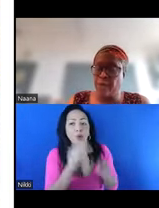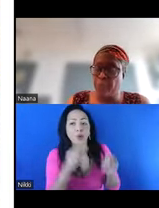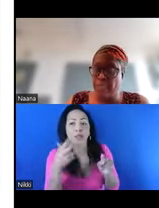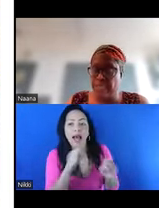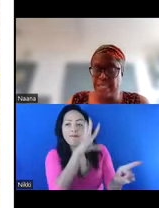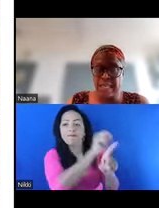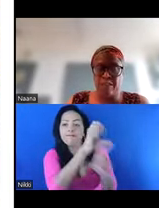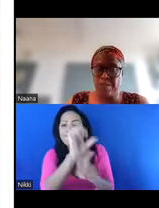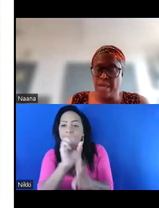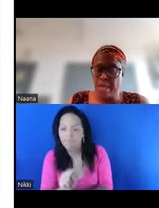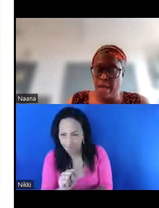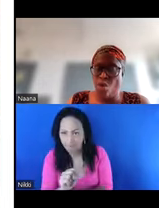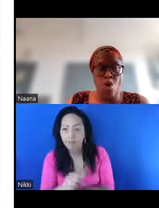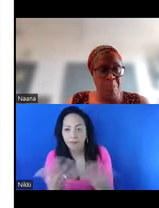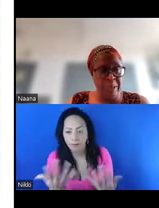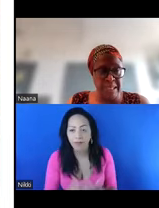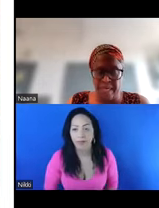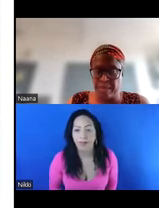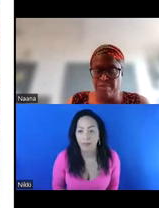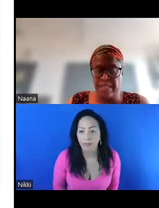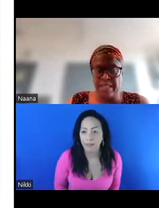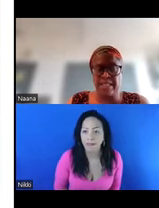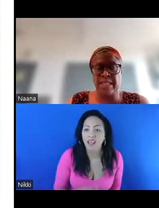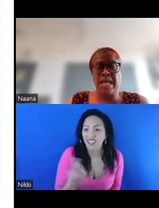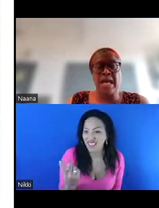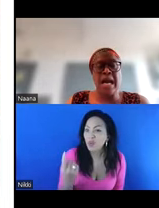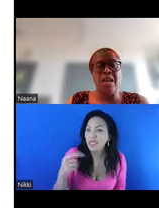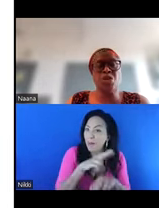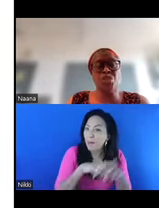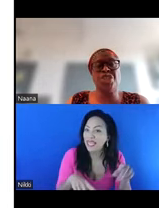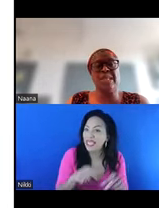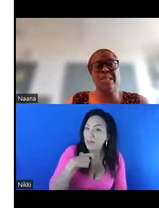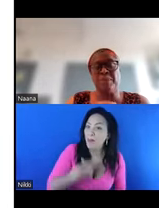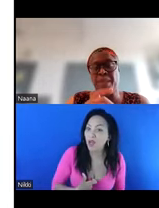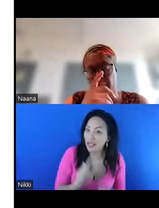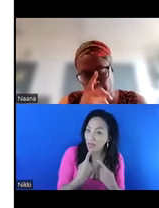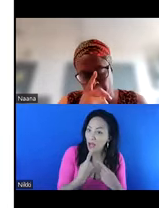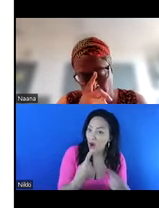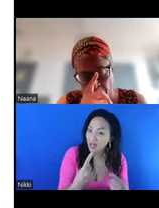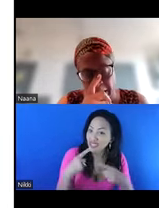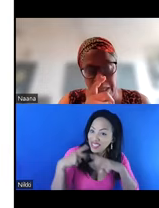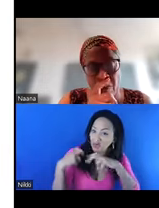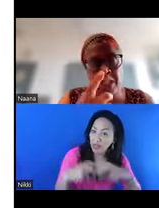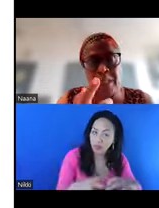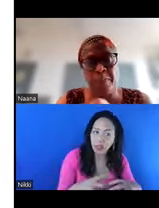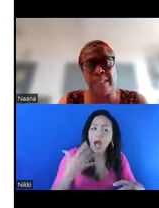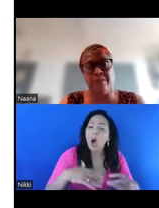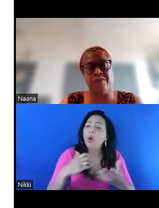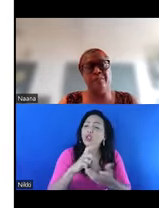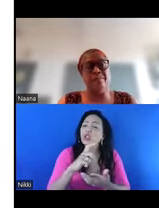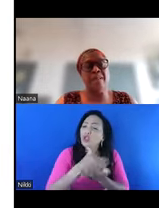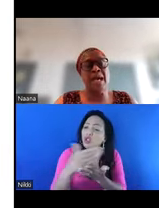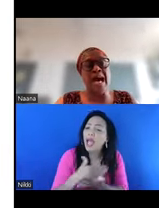FGM. This is a police detective who commented in the research. I'll also share something around a community women's